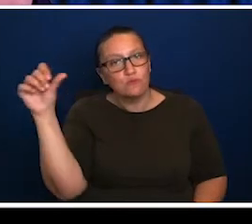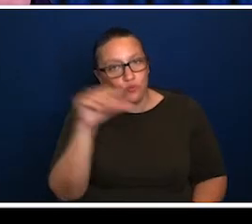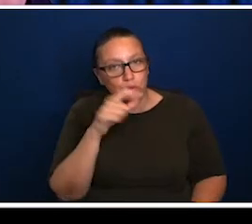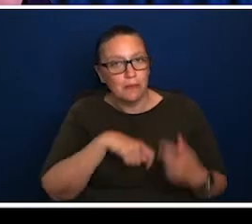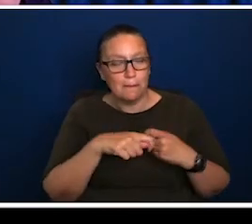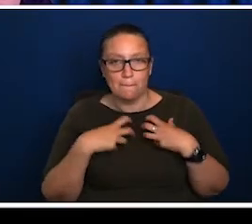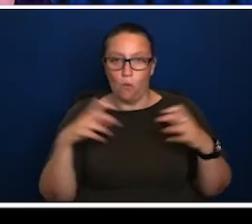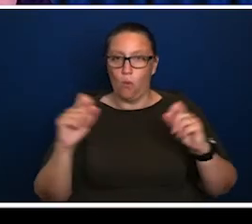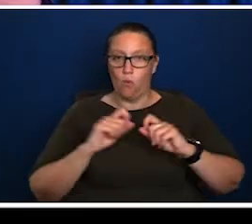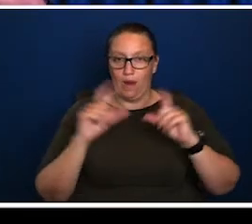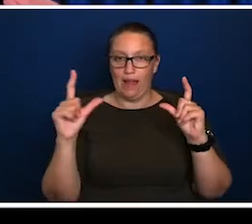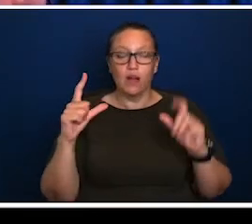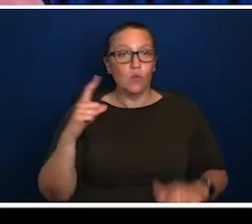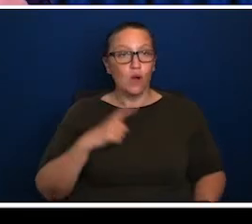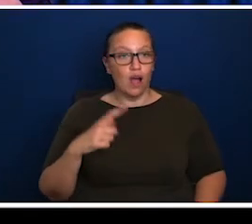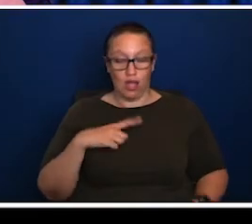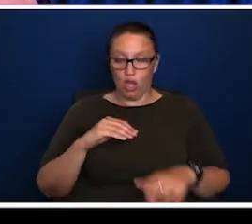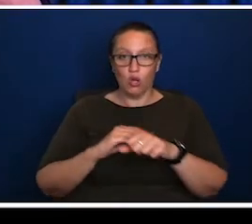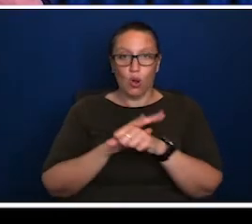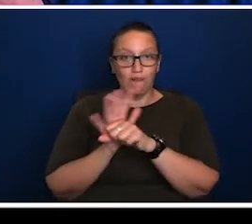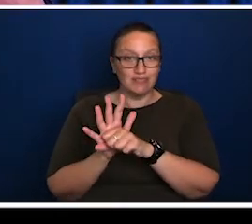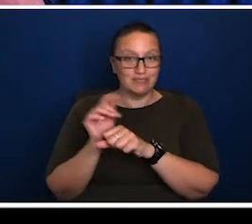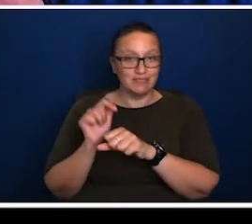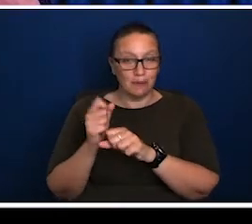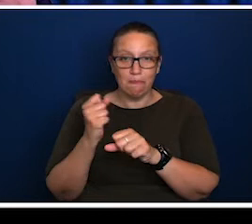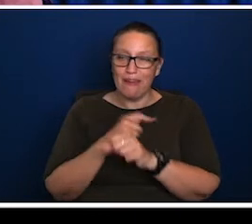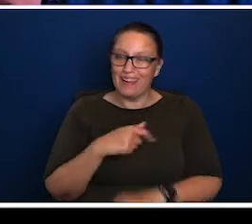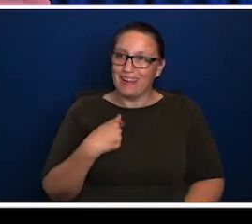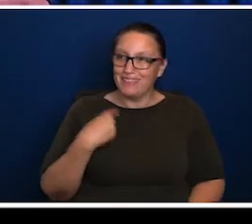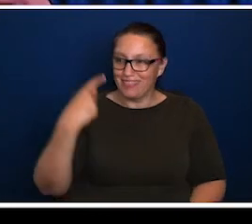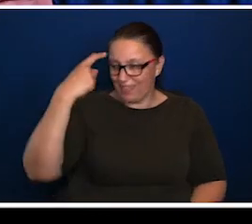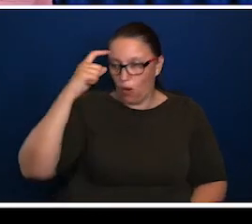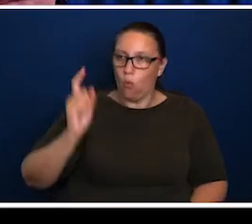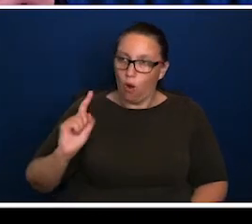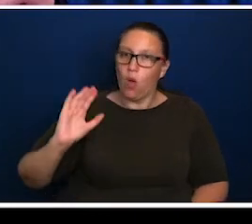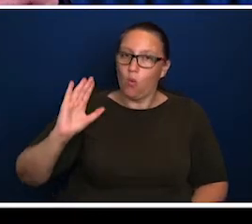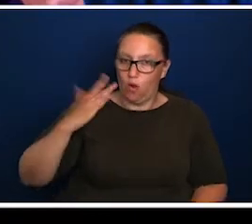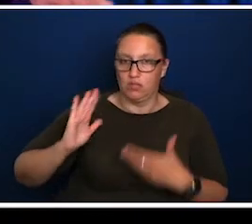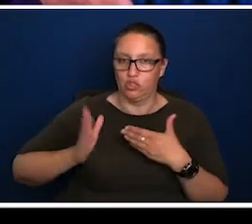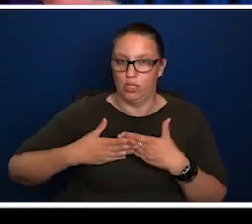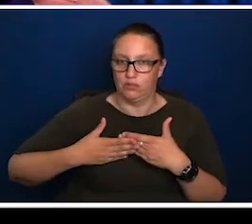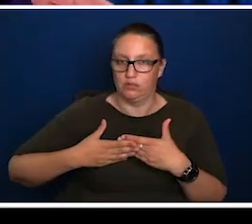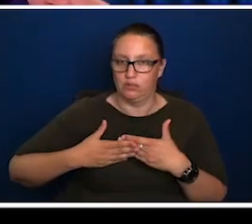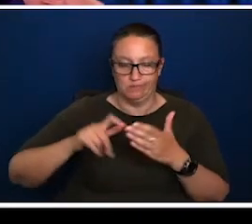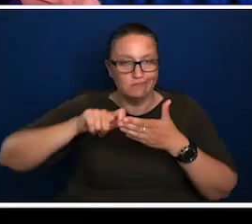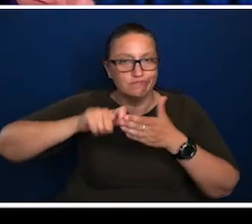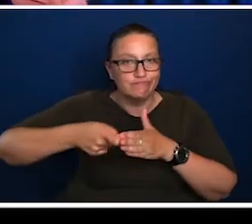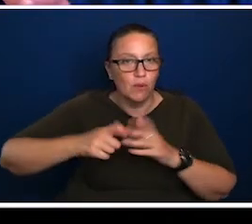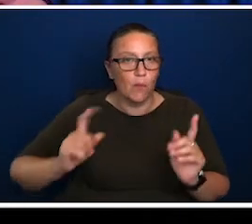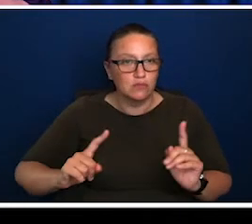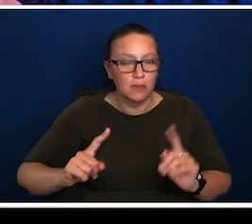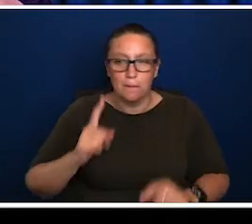obviously it should, people should be more aware of it because the pandemic is forcing you to think about the things that got shut down